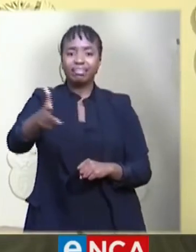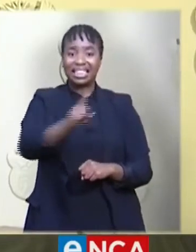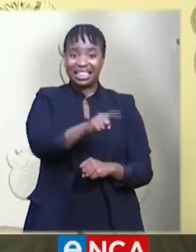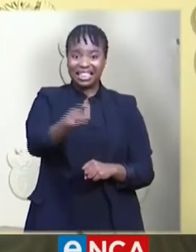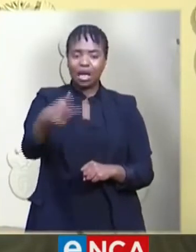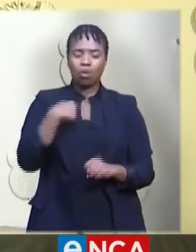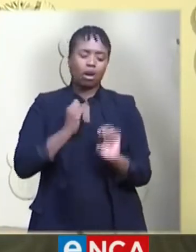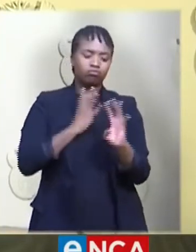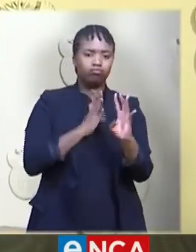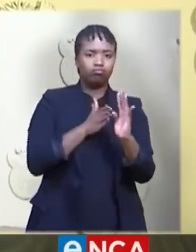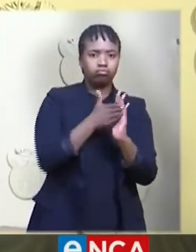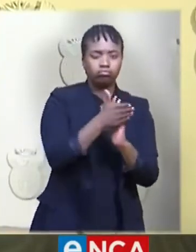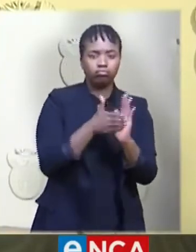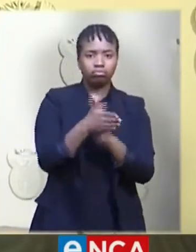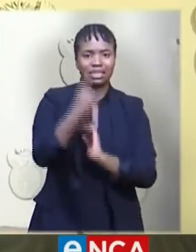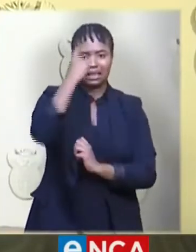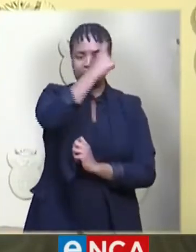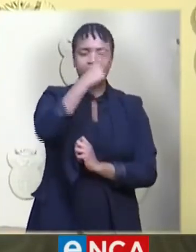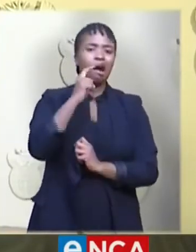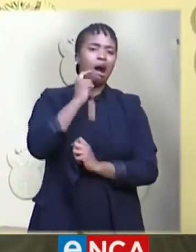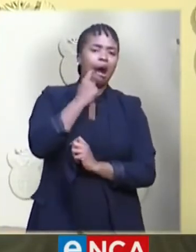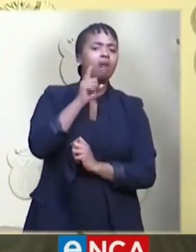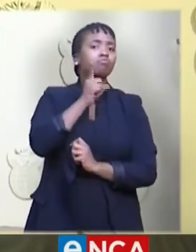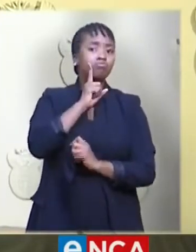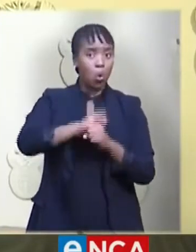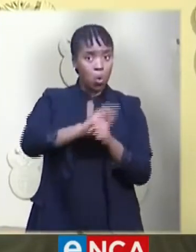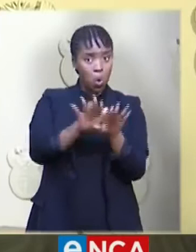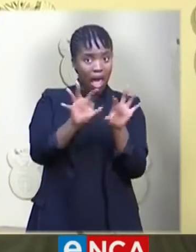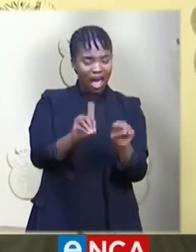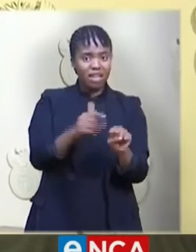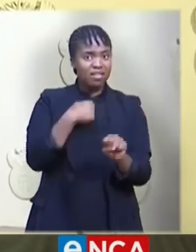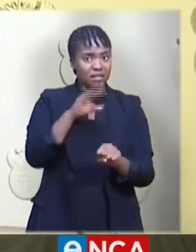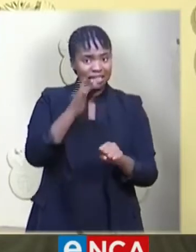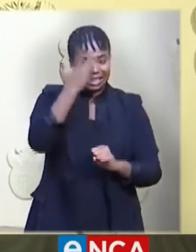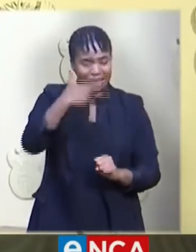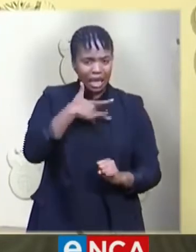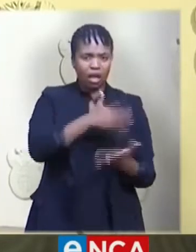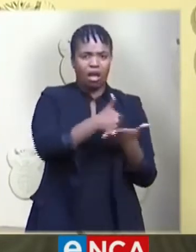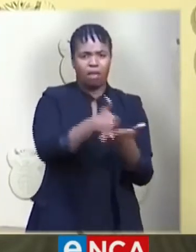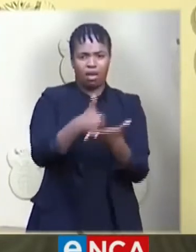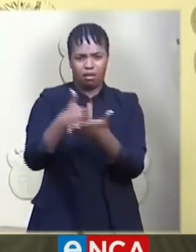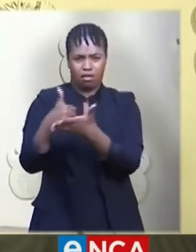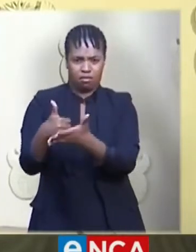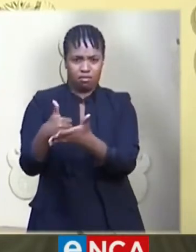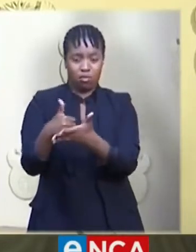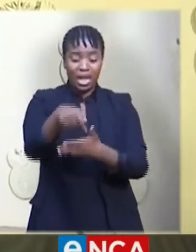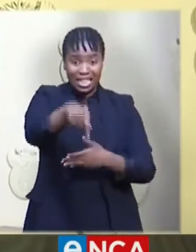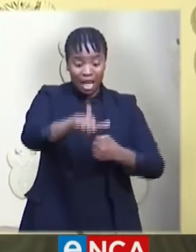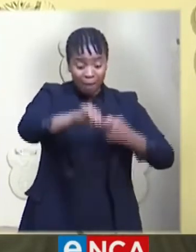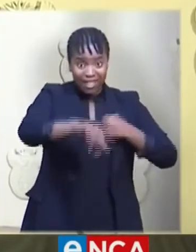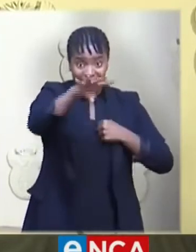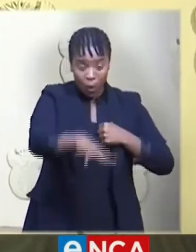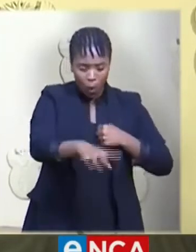to care for those who are ill in our health facilities. We need to do this intensively and